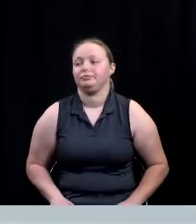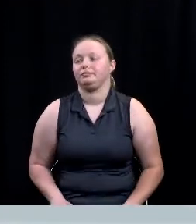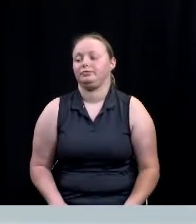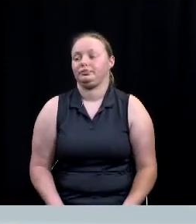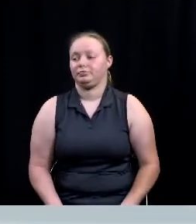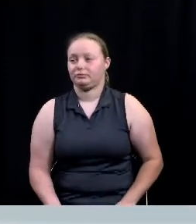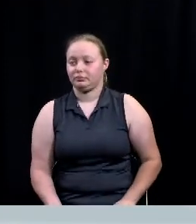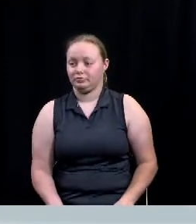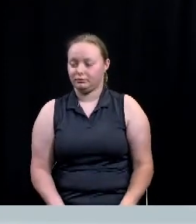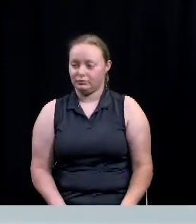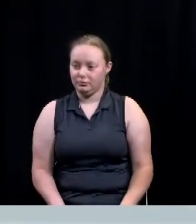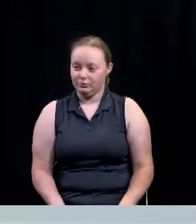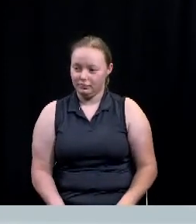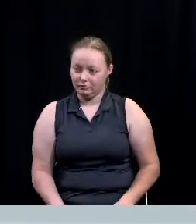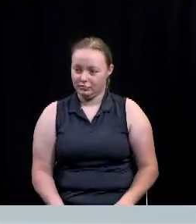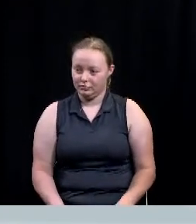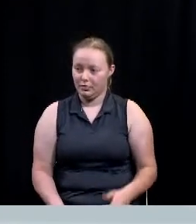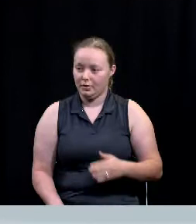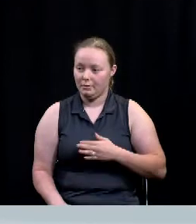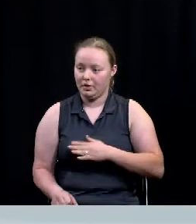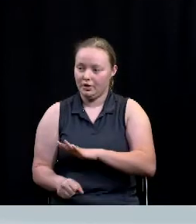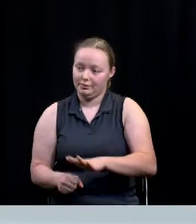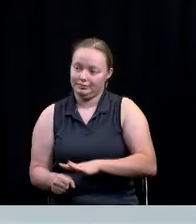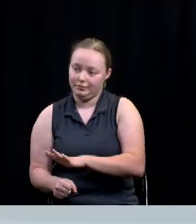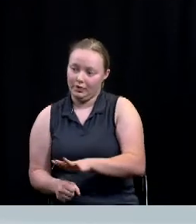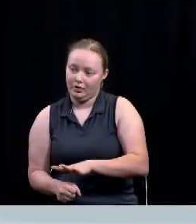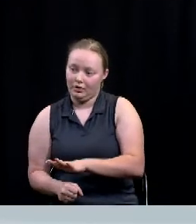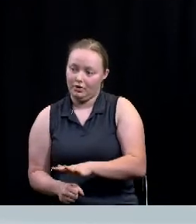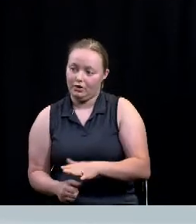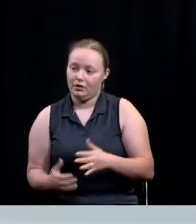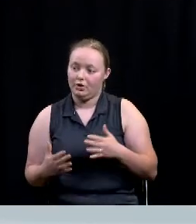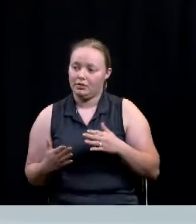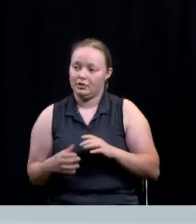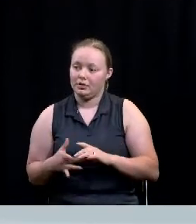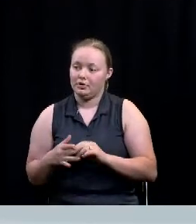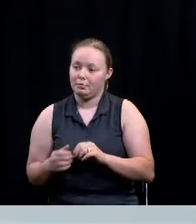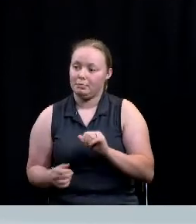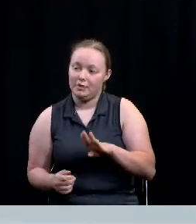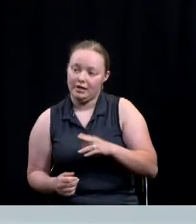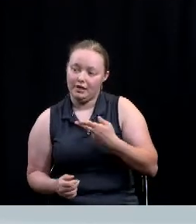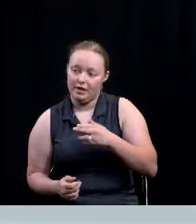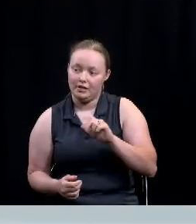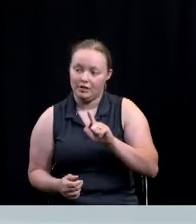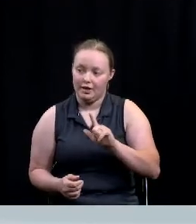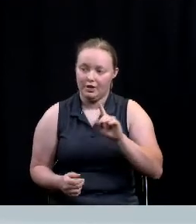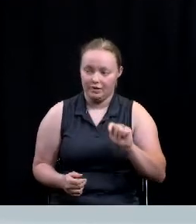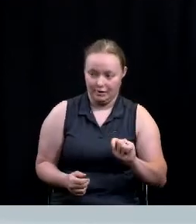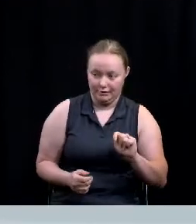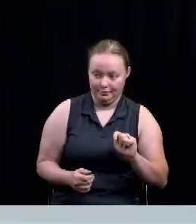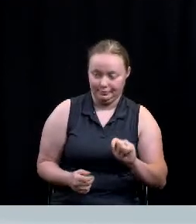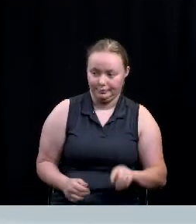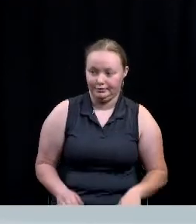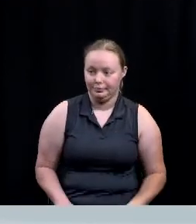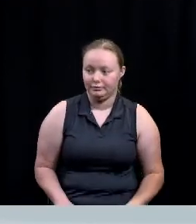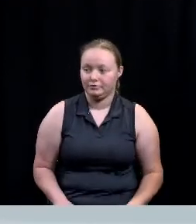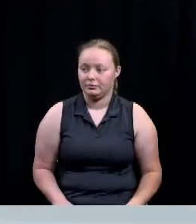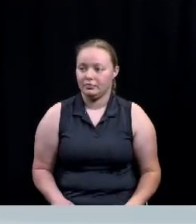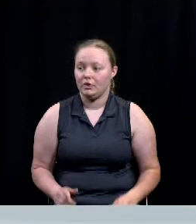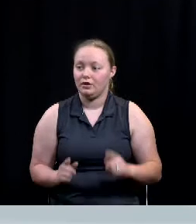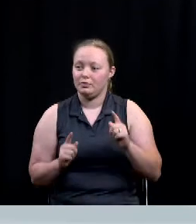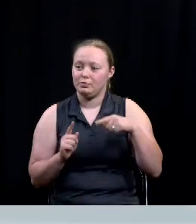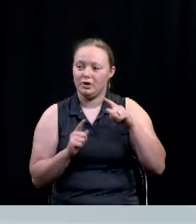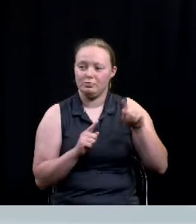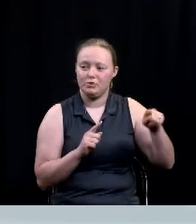the McLennan County Behavioral Health Leadership Team also known as the BHLT is compromised of leadership from local mental health